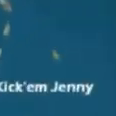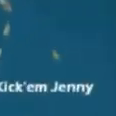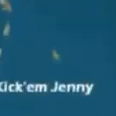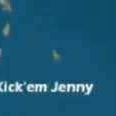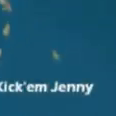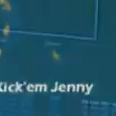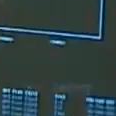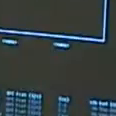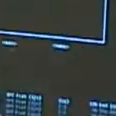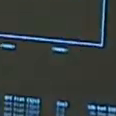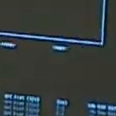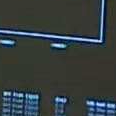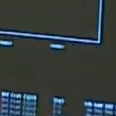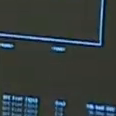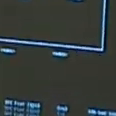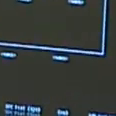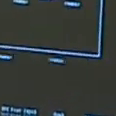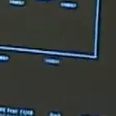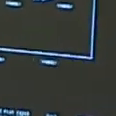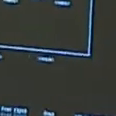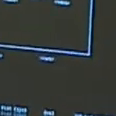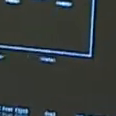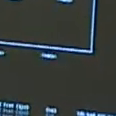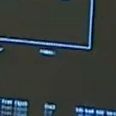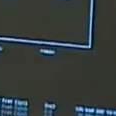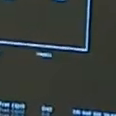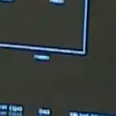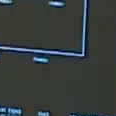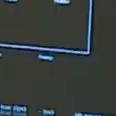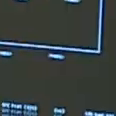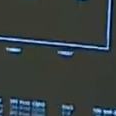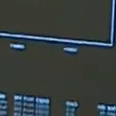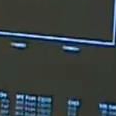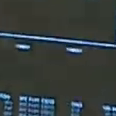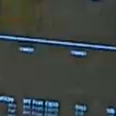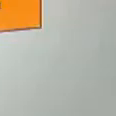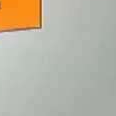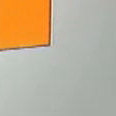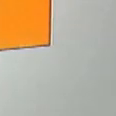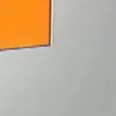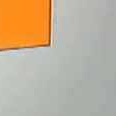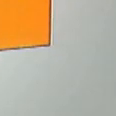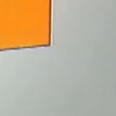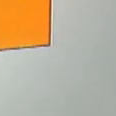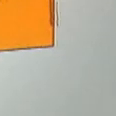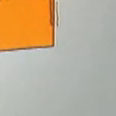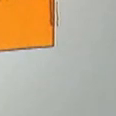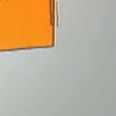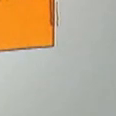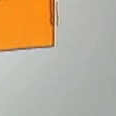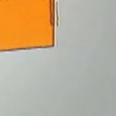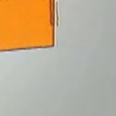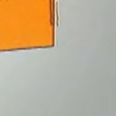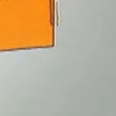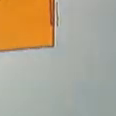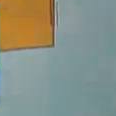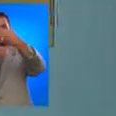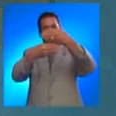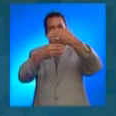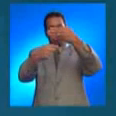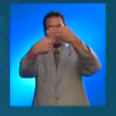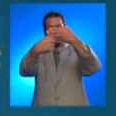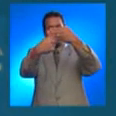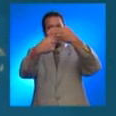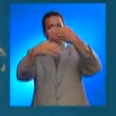seismic activity. In the Puerto Rico region, the North American and Caribbean plates are in contact. The North American